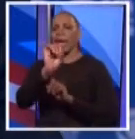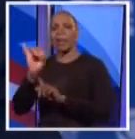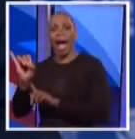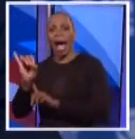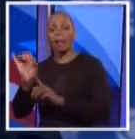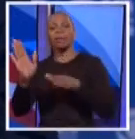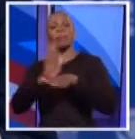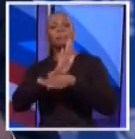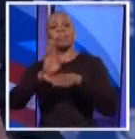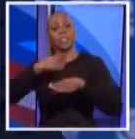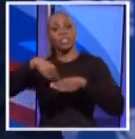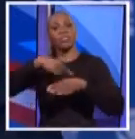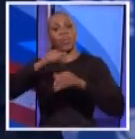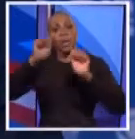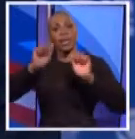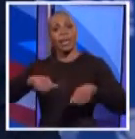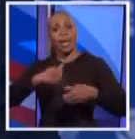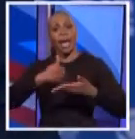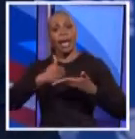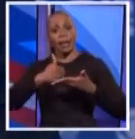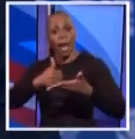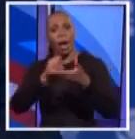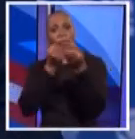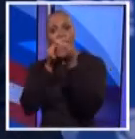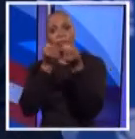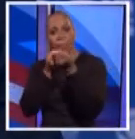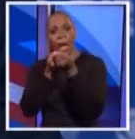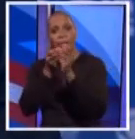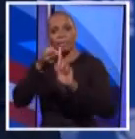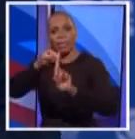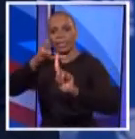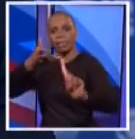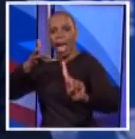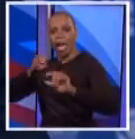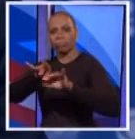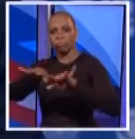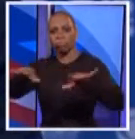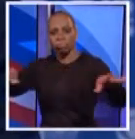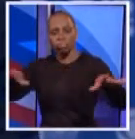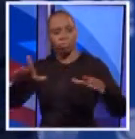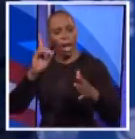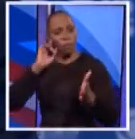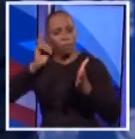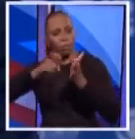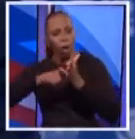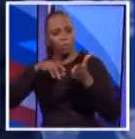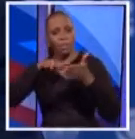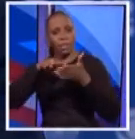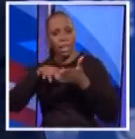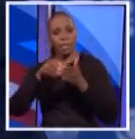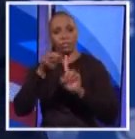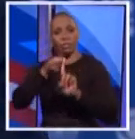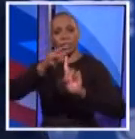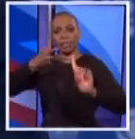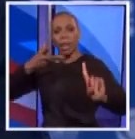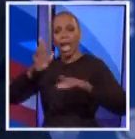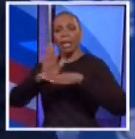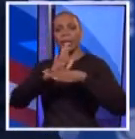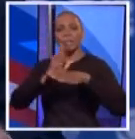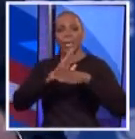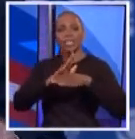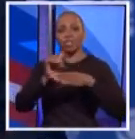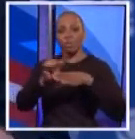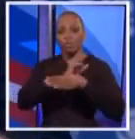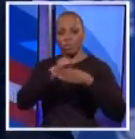we can help by expanding their reach. And you know what we found in our study? We found that if you can expand a business beyond the borders of New York City,